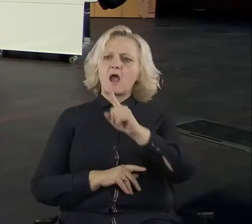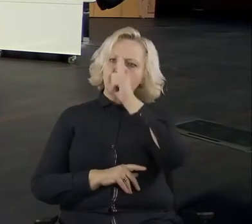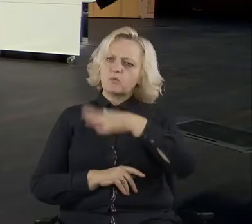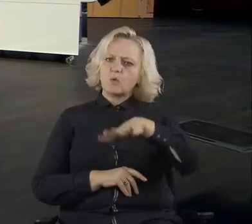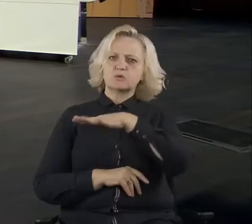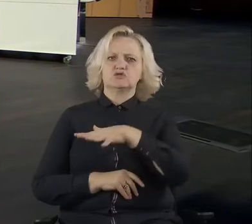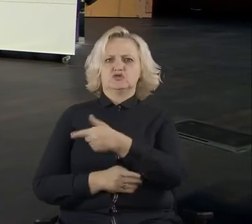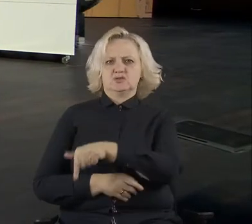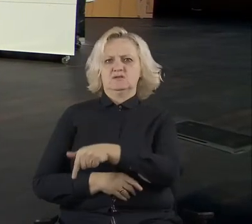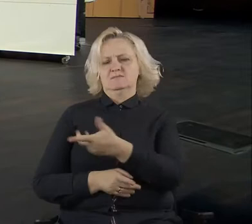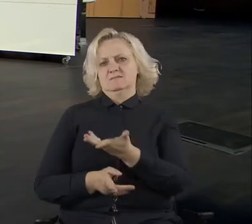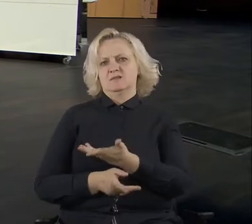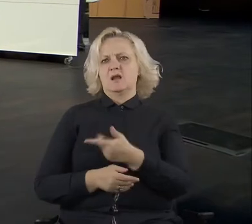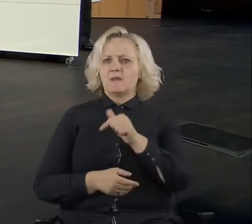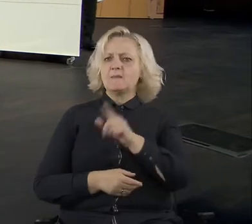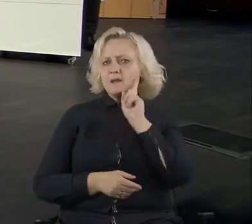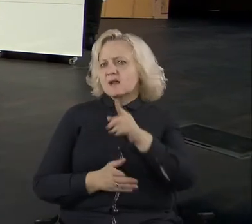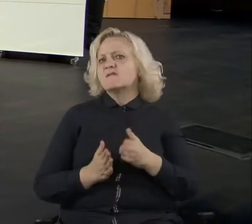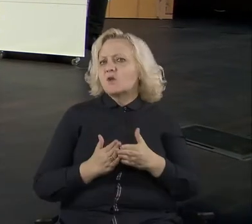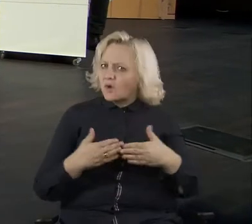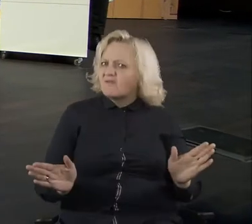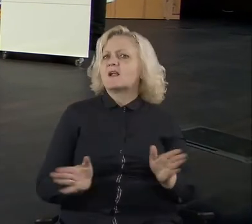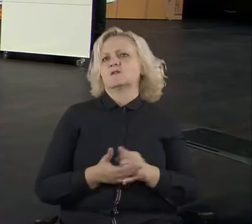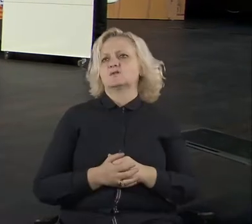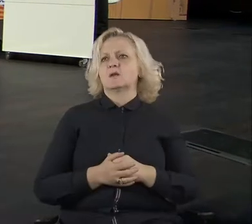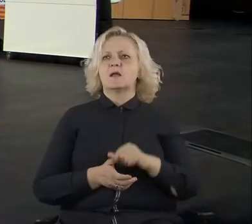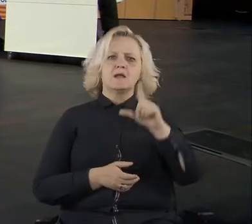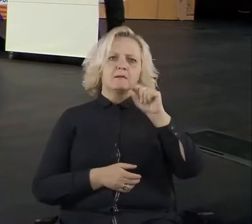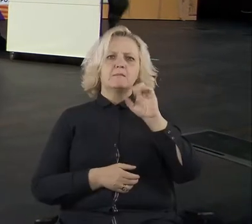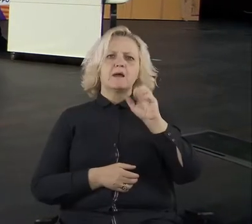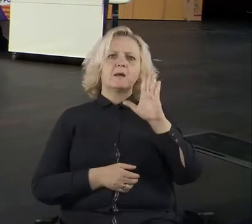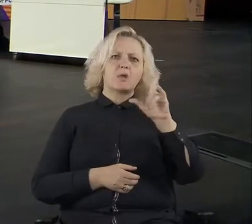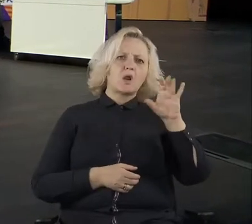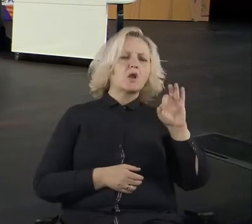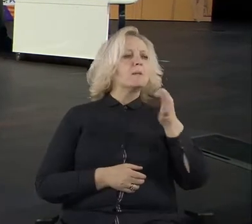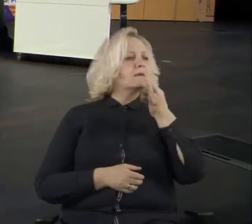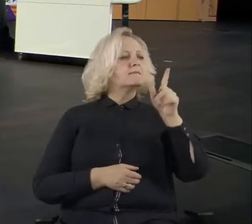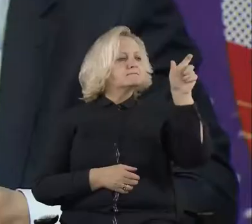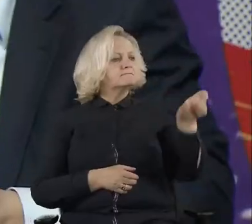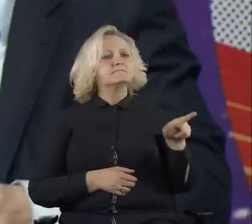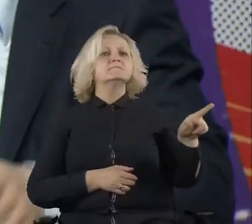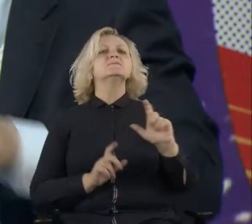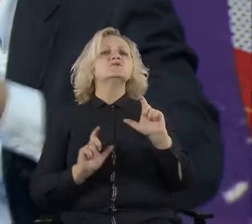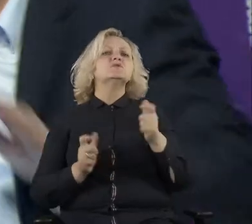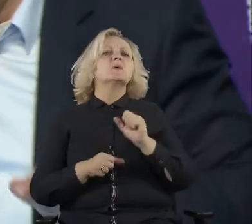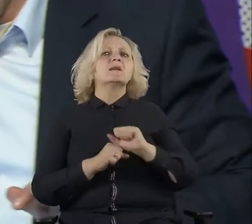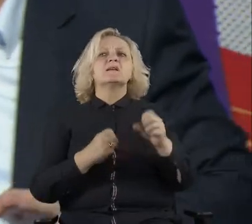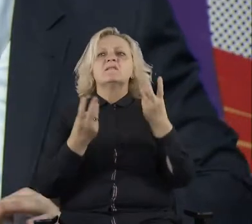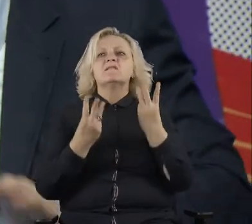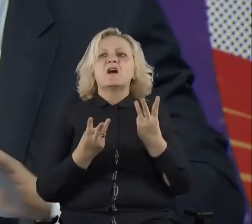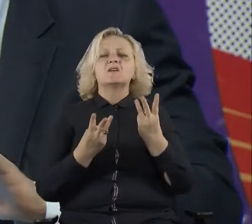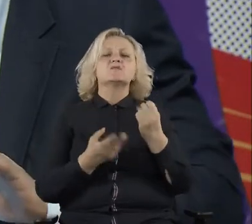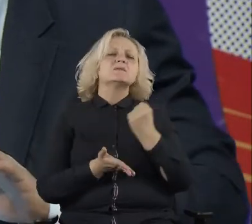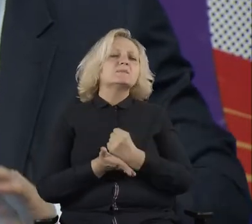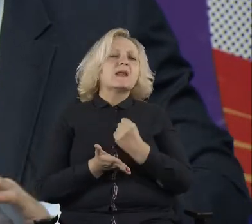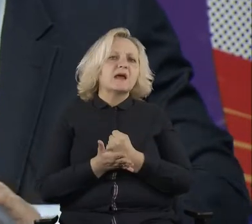Thank you very much. Pablo, the, the, the same question to you, uh, what is the most important thing happening? And if you, if